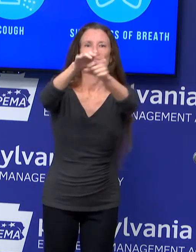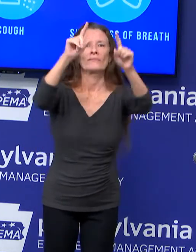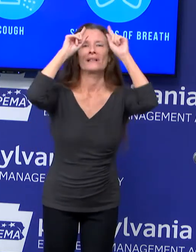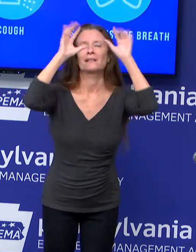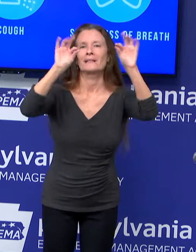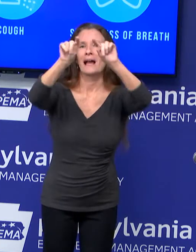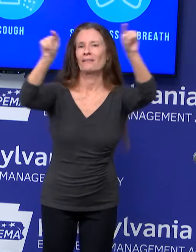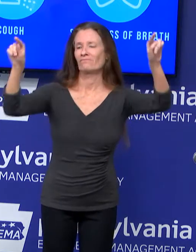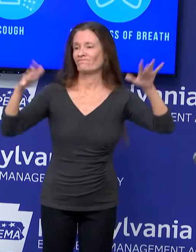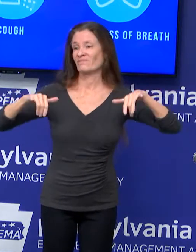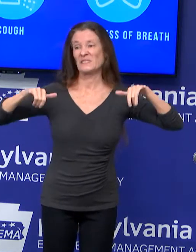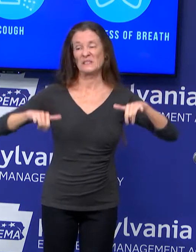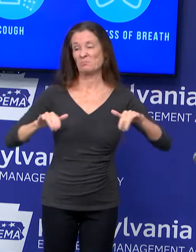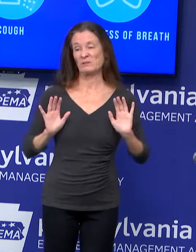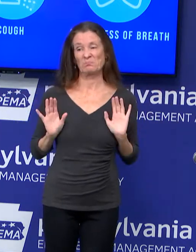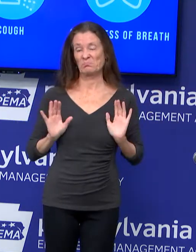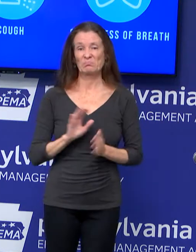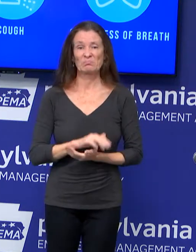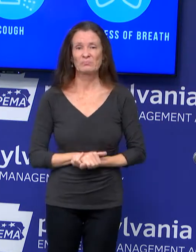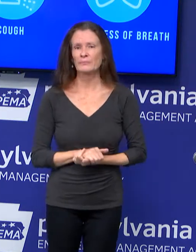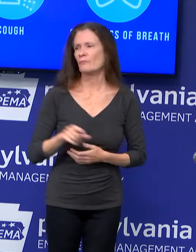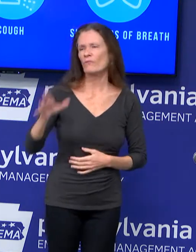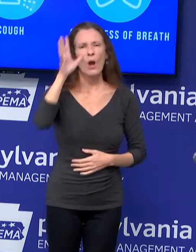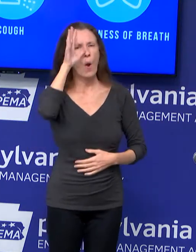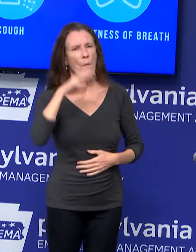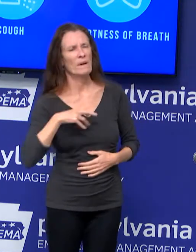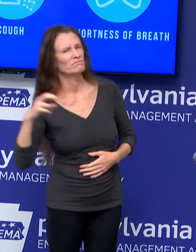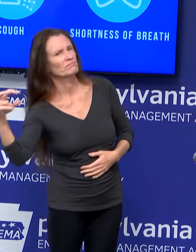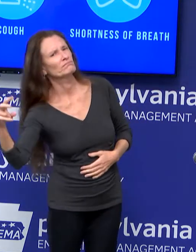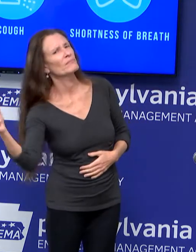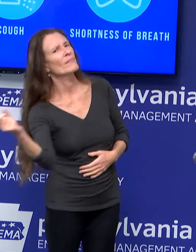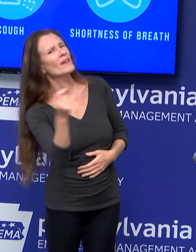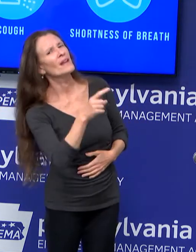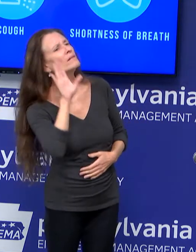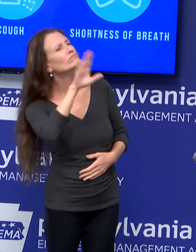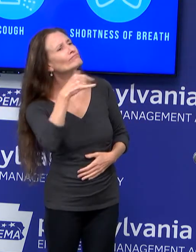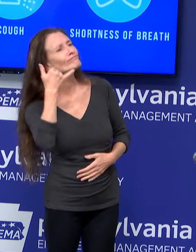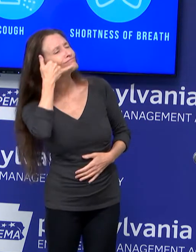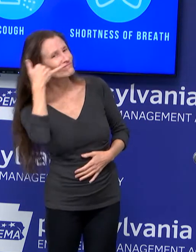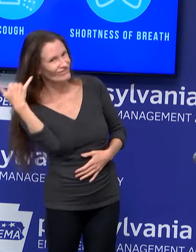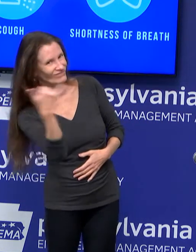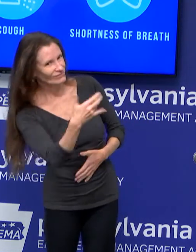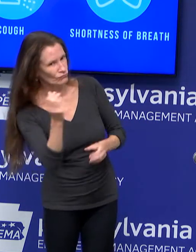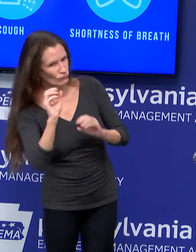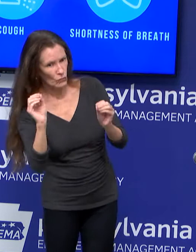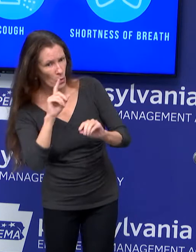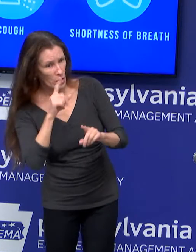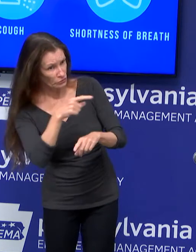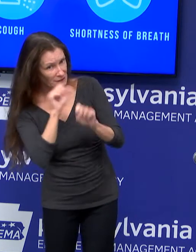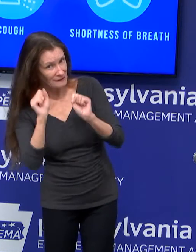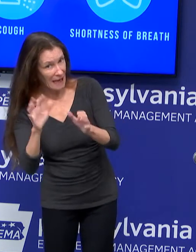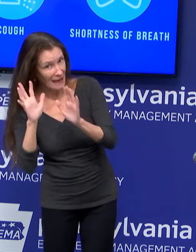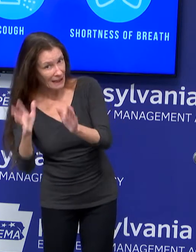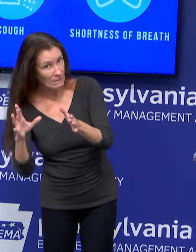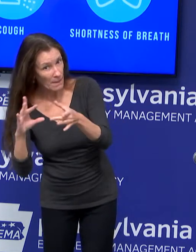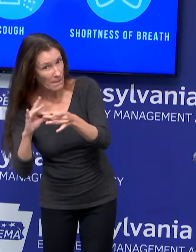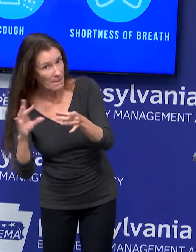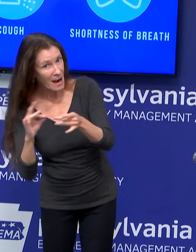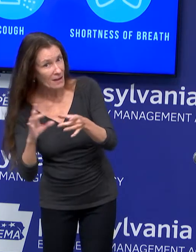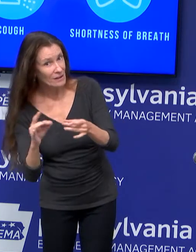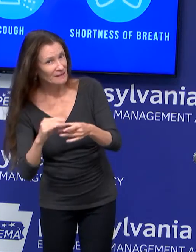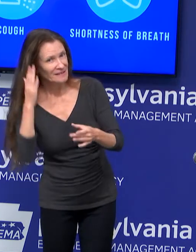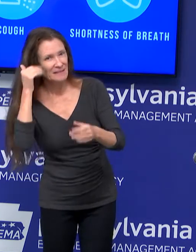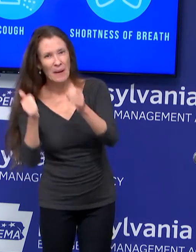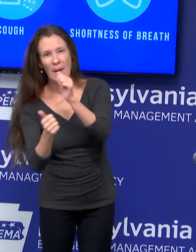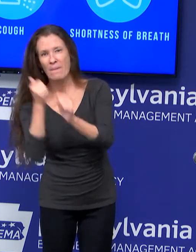contract tracers leave a message and return number? A lot of people, you know, over the past week haven't been answering their phones because of, you know, . Sure. Yes,